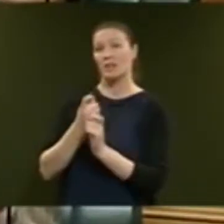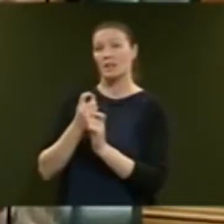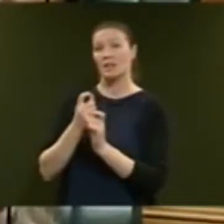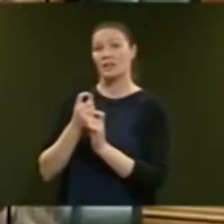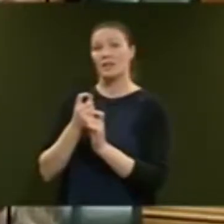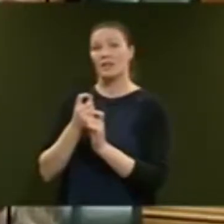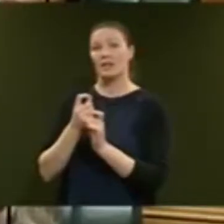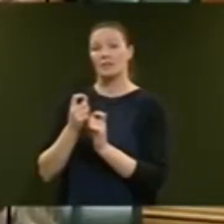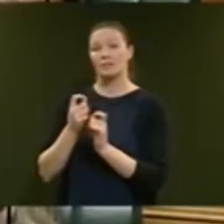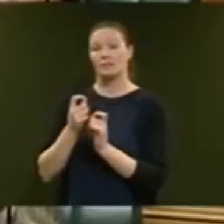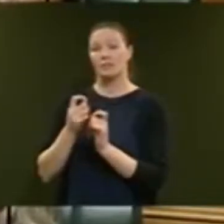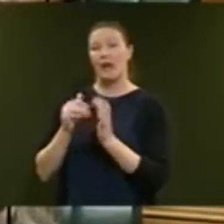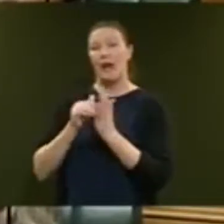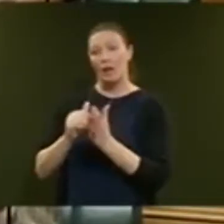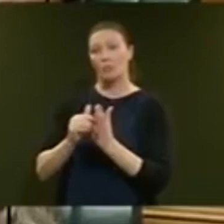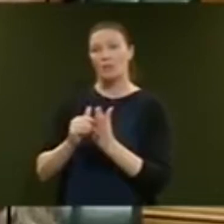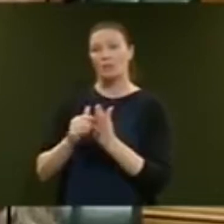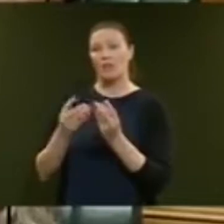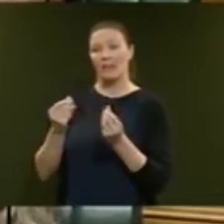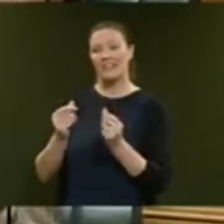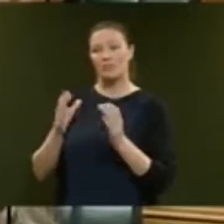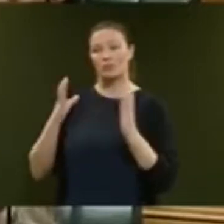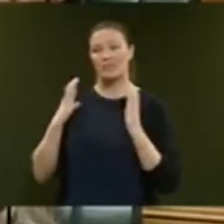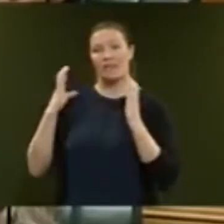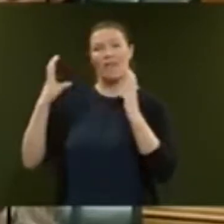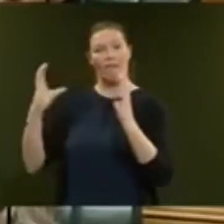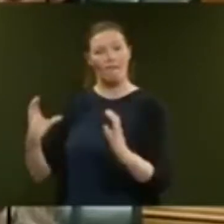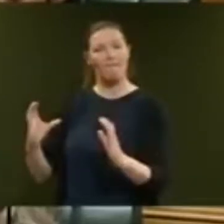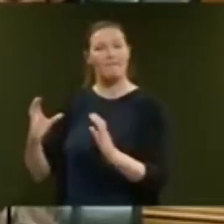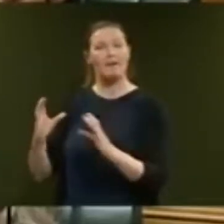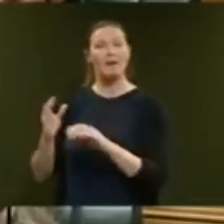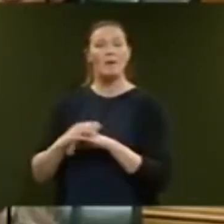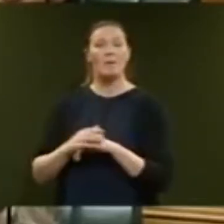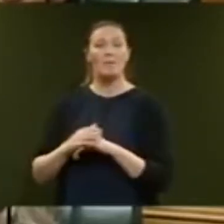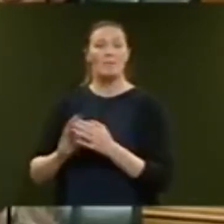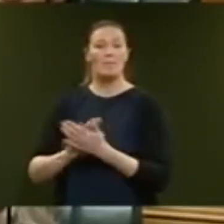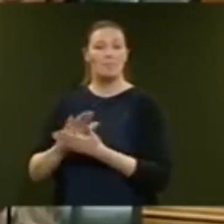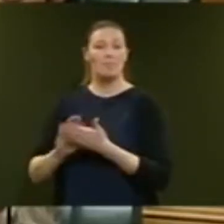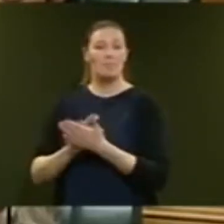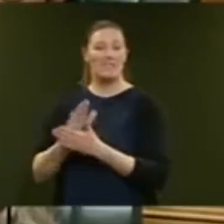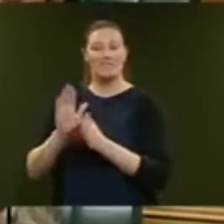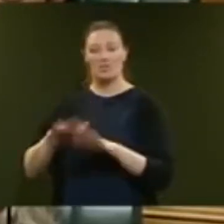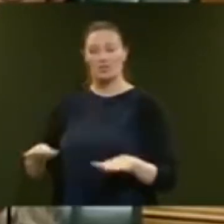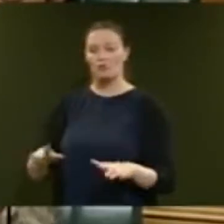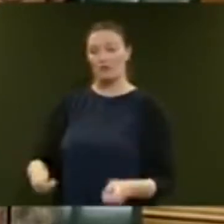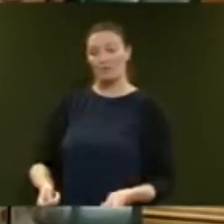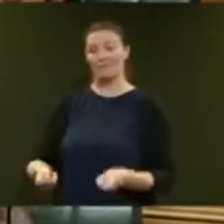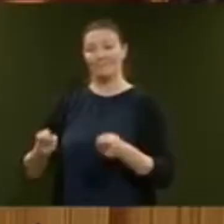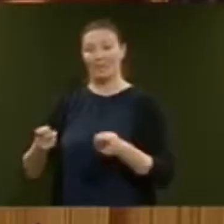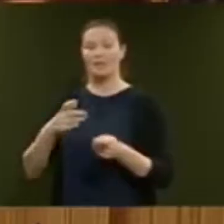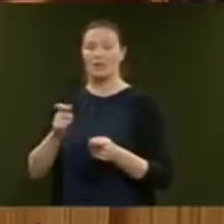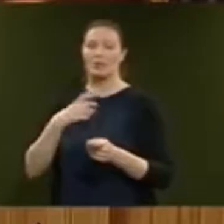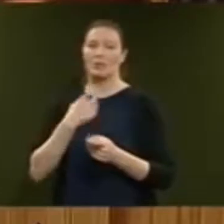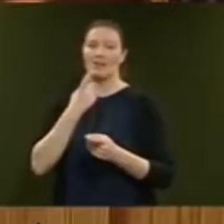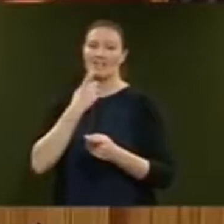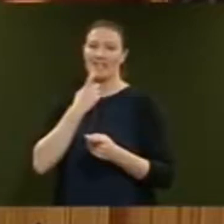lifting the financial pressure and making their job of raising children just that little bit easier.